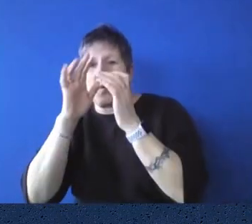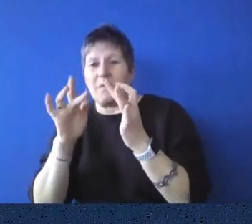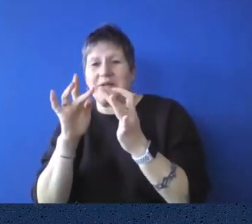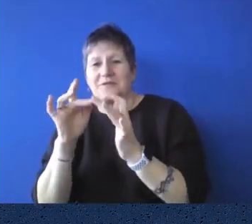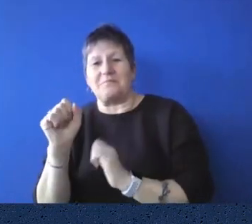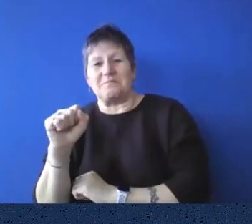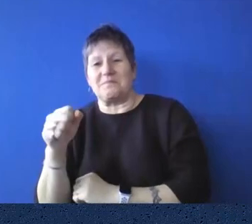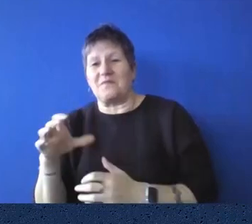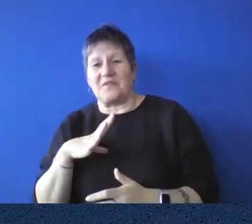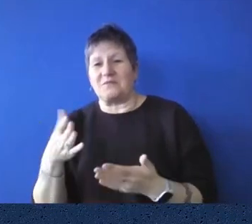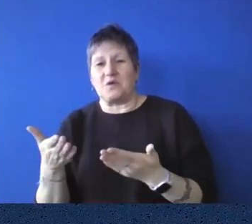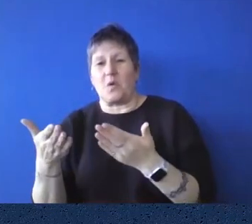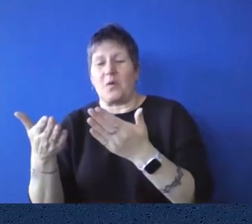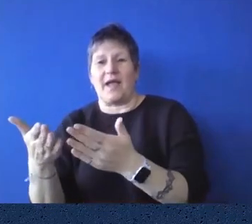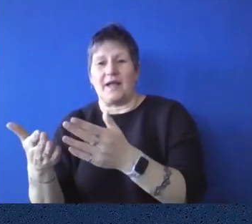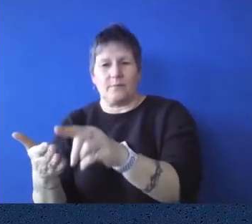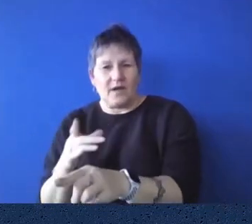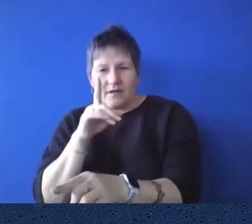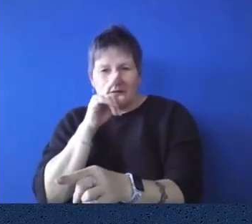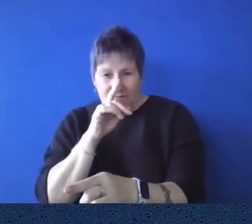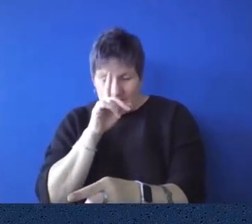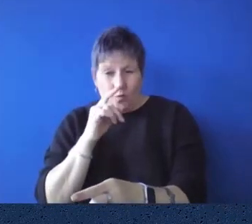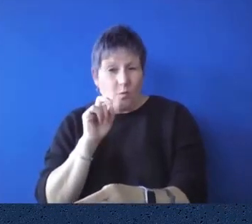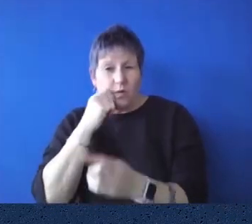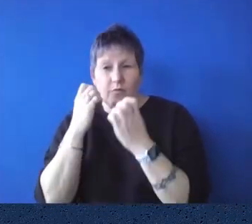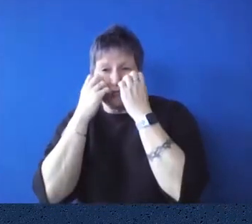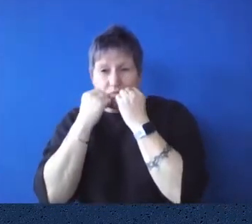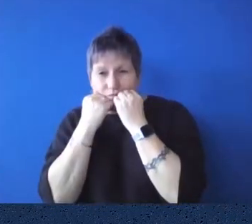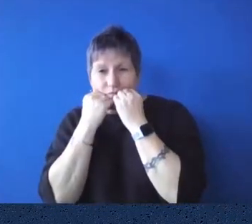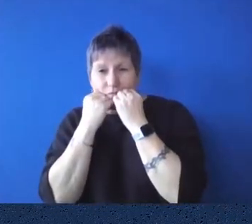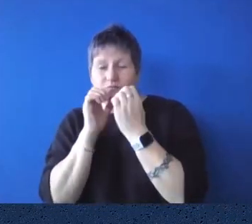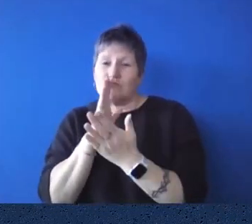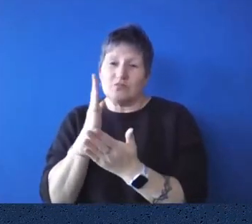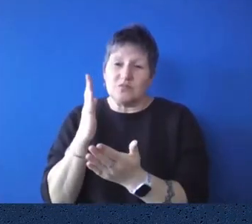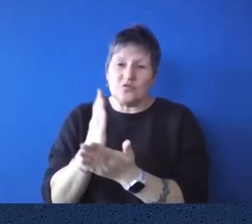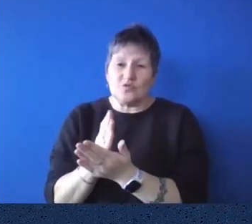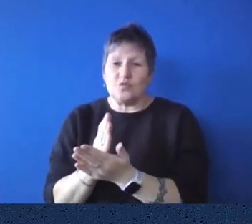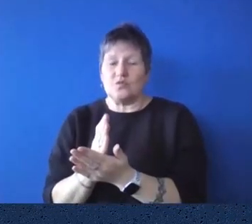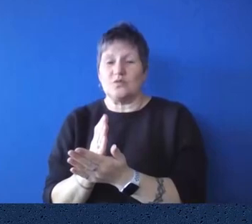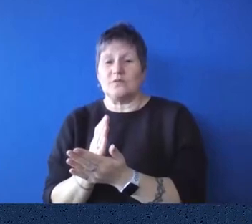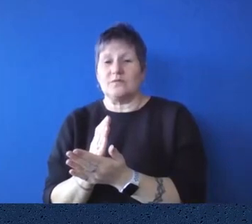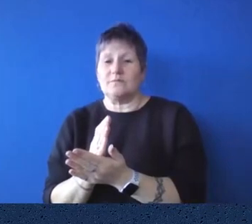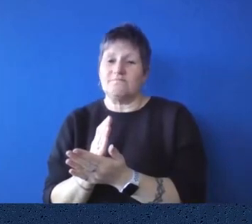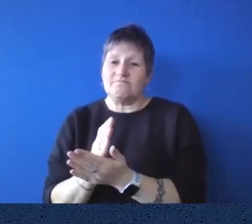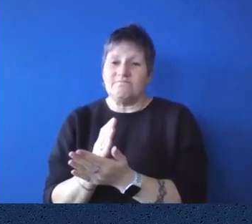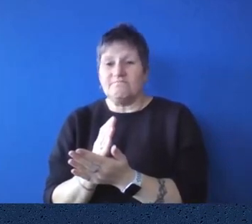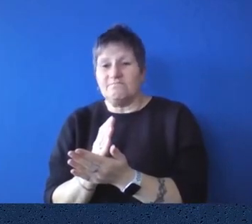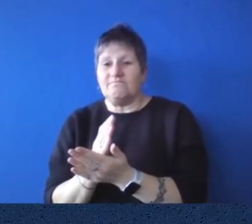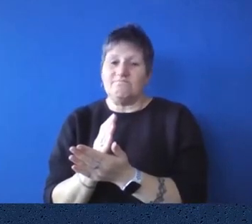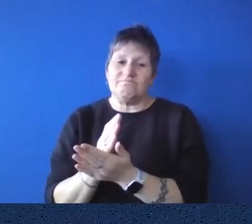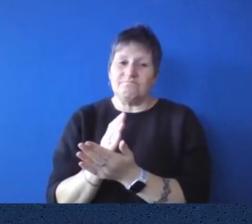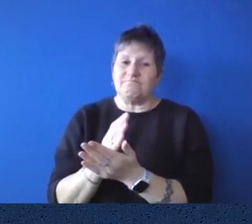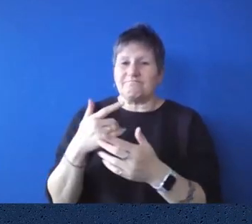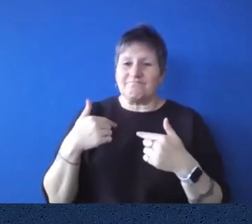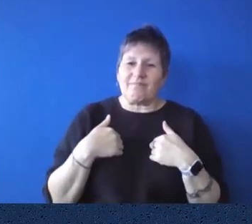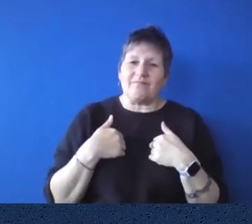unless it can be verified and, um, substantiated, um, yeah, I'd be checking.